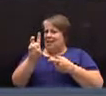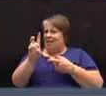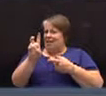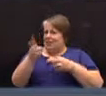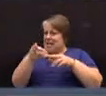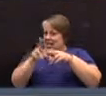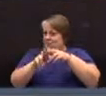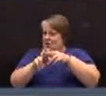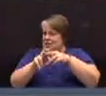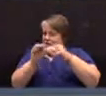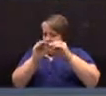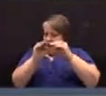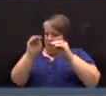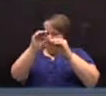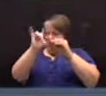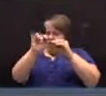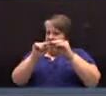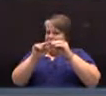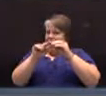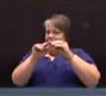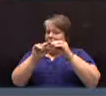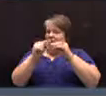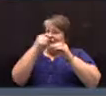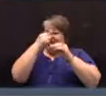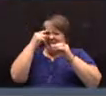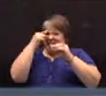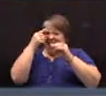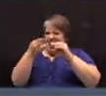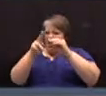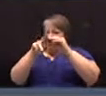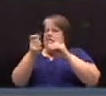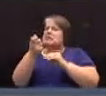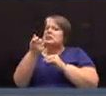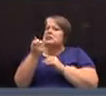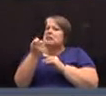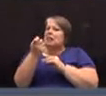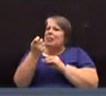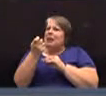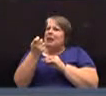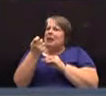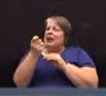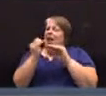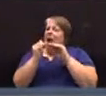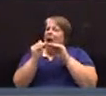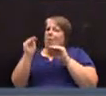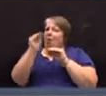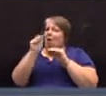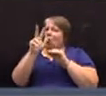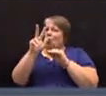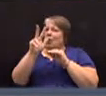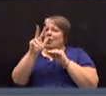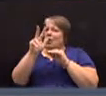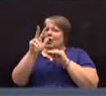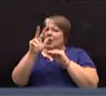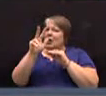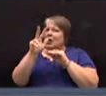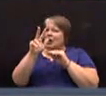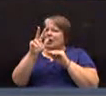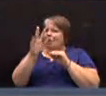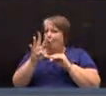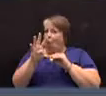increase. Just above that, you've got the cent increase, which is just a little bit above 3.25 cents.